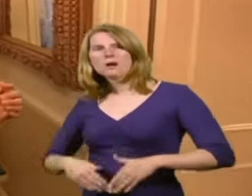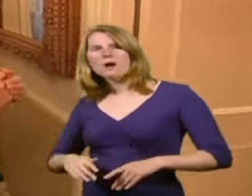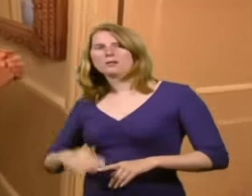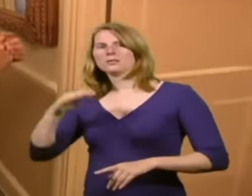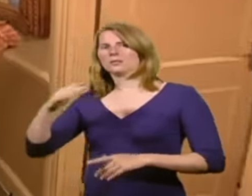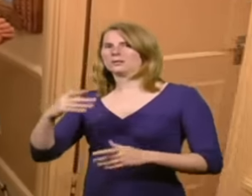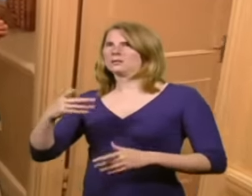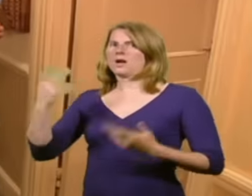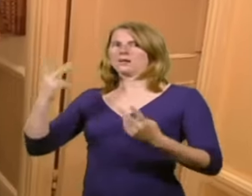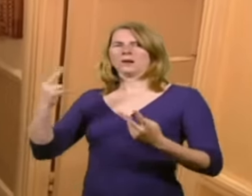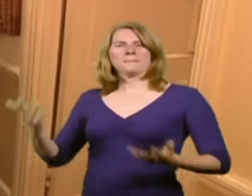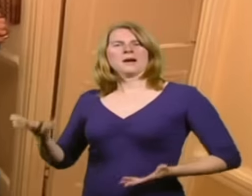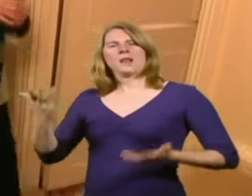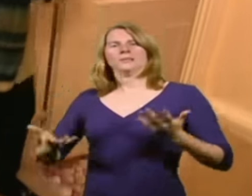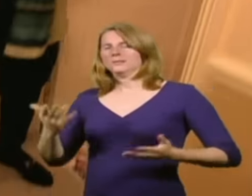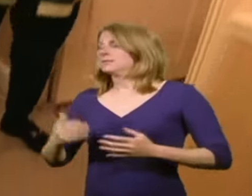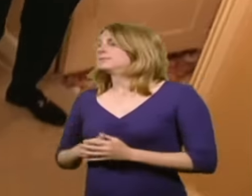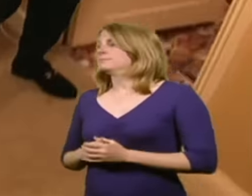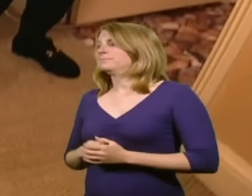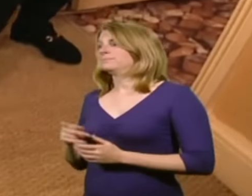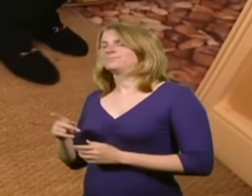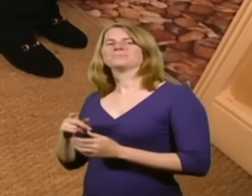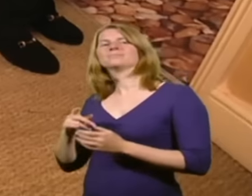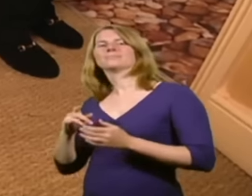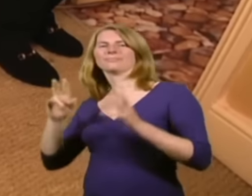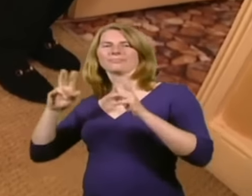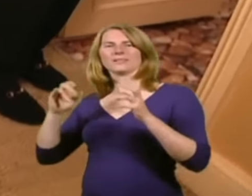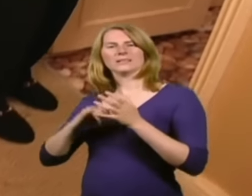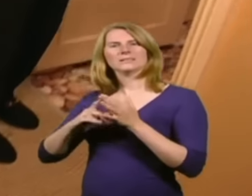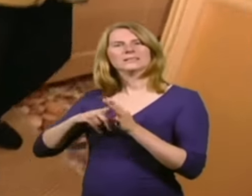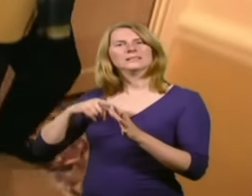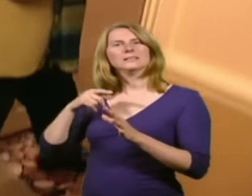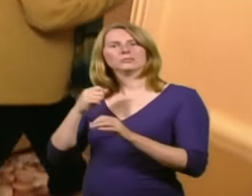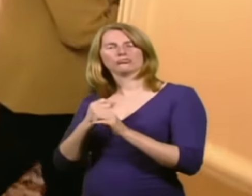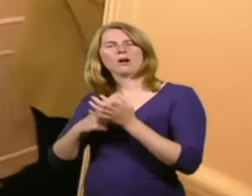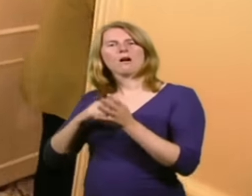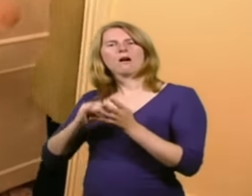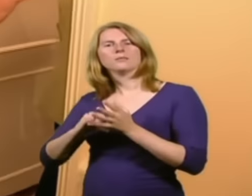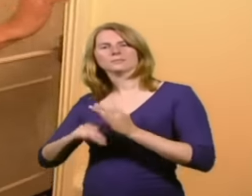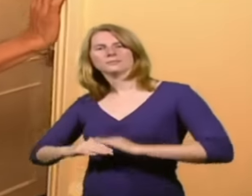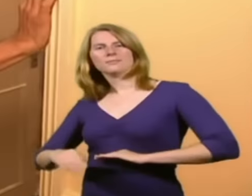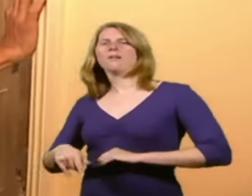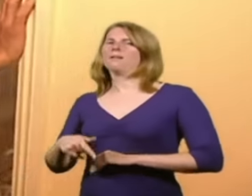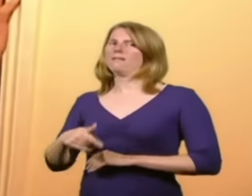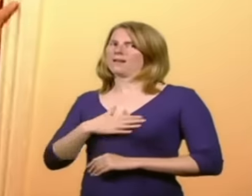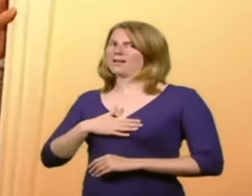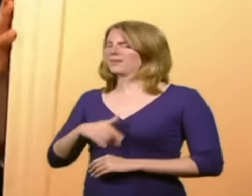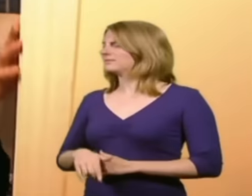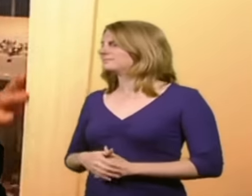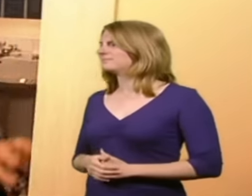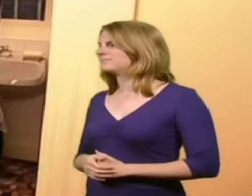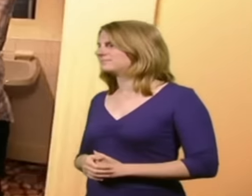seagrass? Mm, I love seagrass. You know that already, I can't move without seagrass when you've been here. So what do you think of the bathroom?